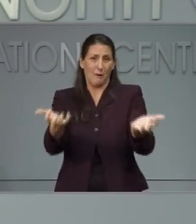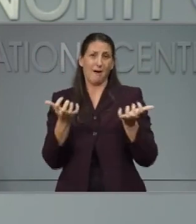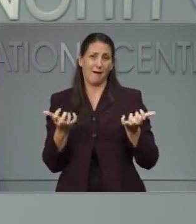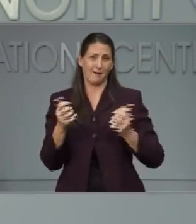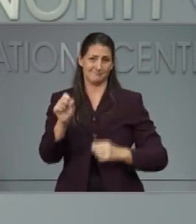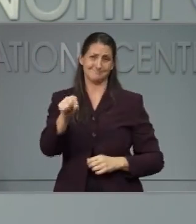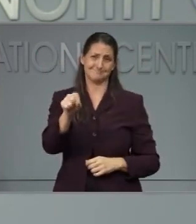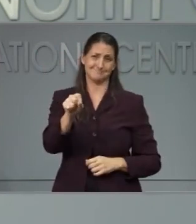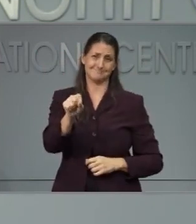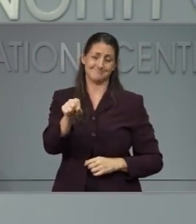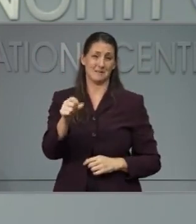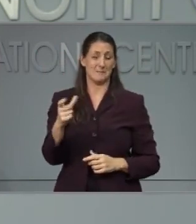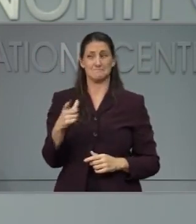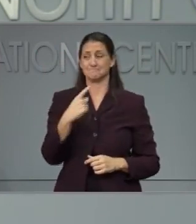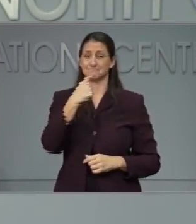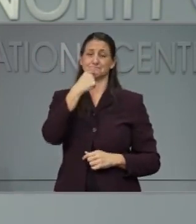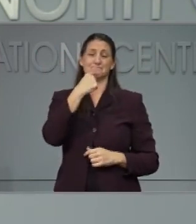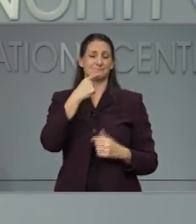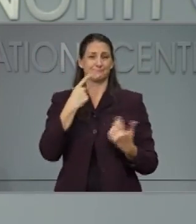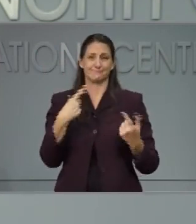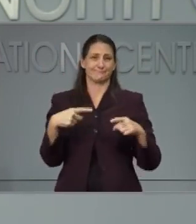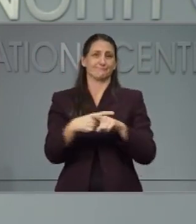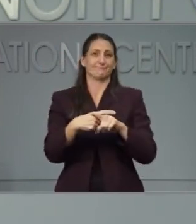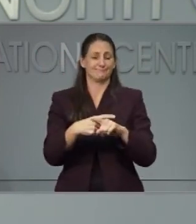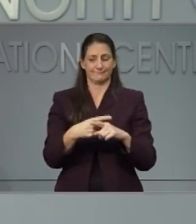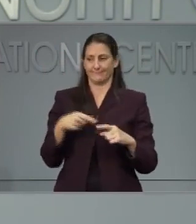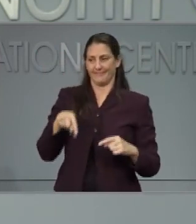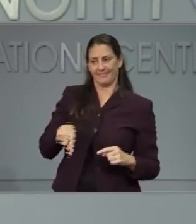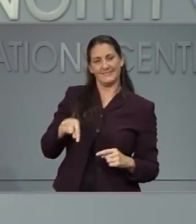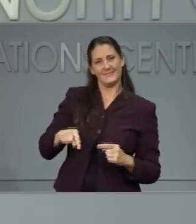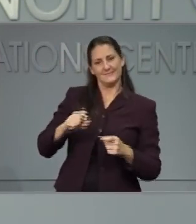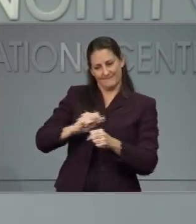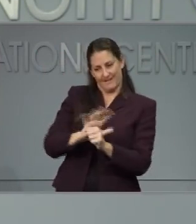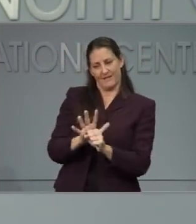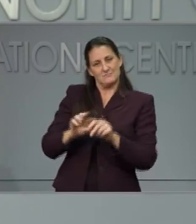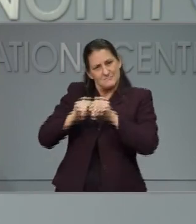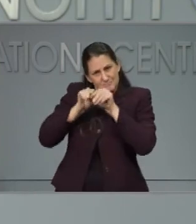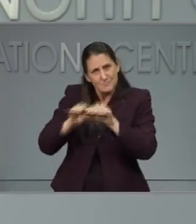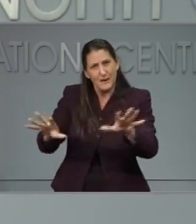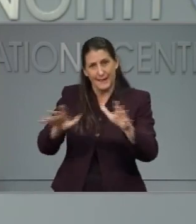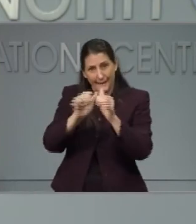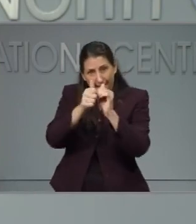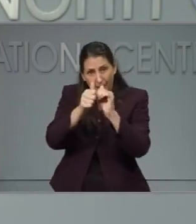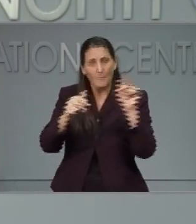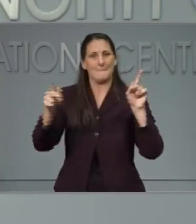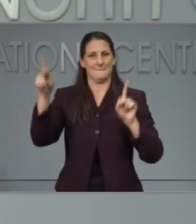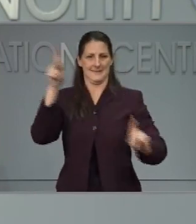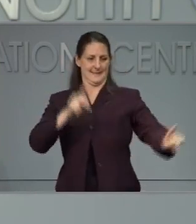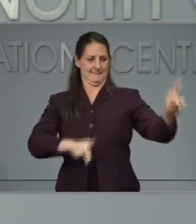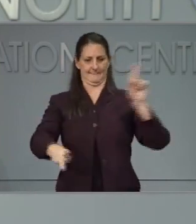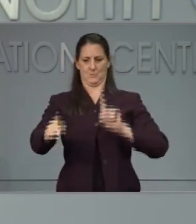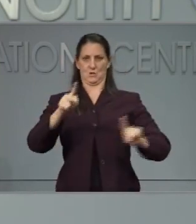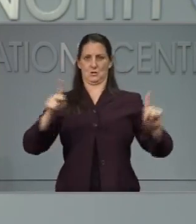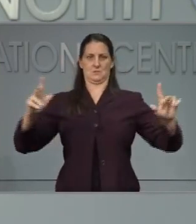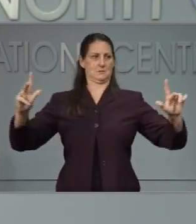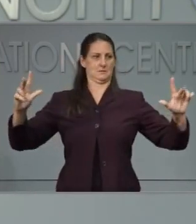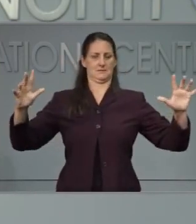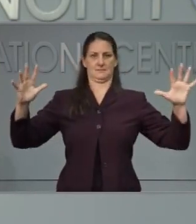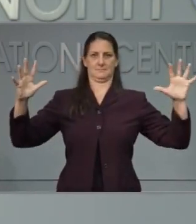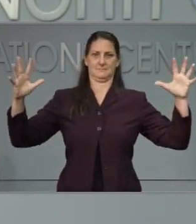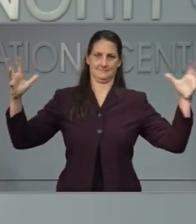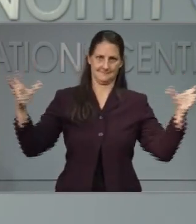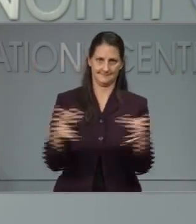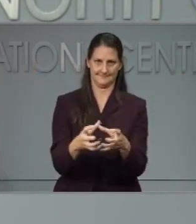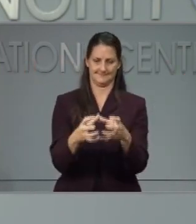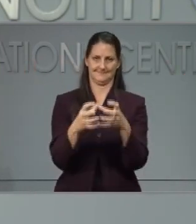spreads so rapidly is when people get together. So the idea is right now that even though